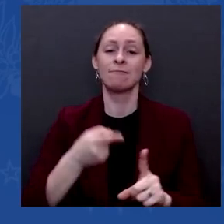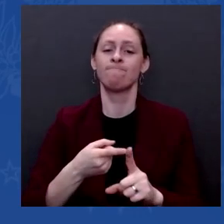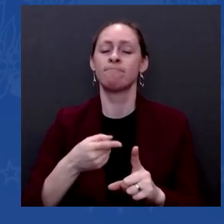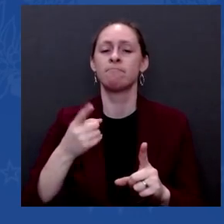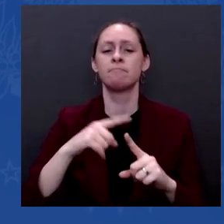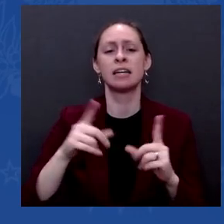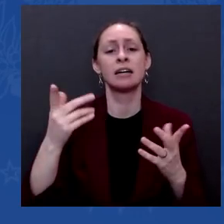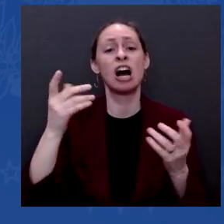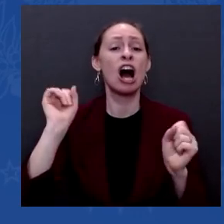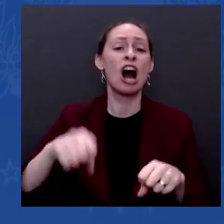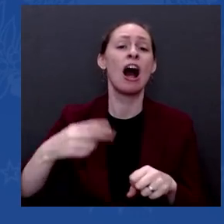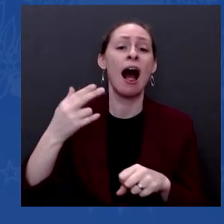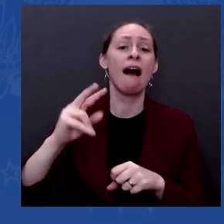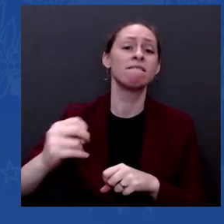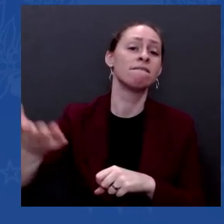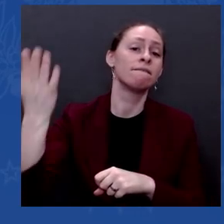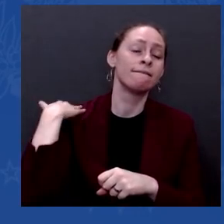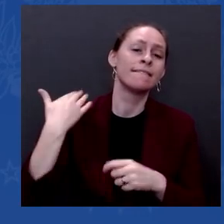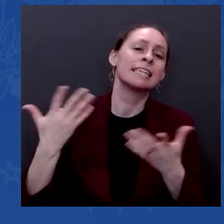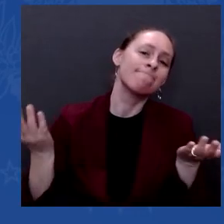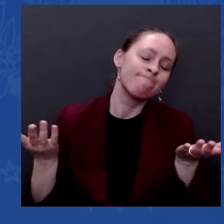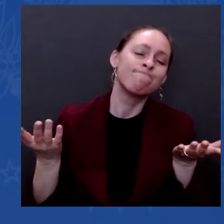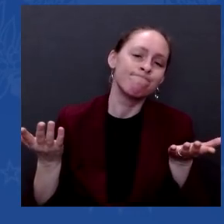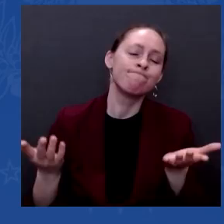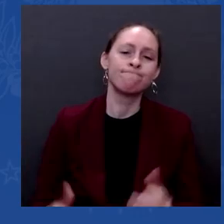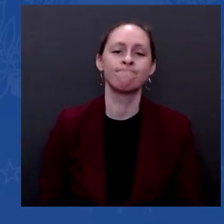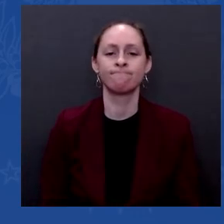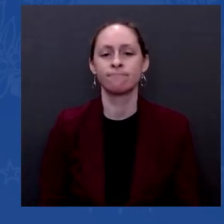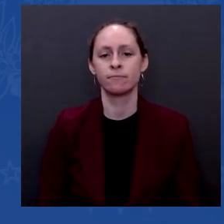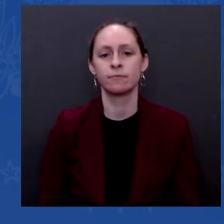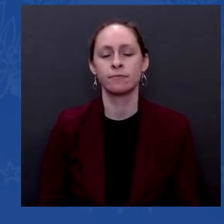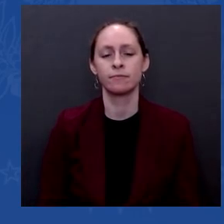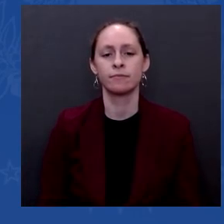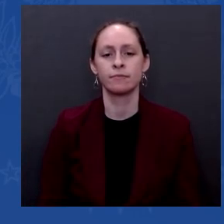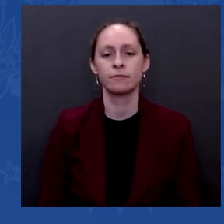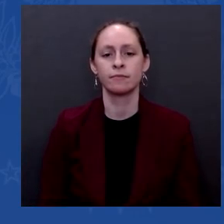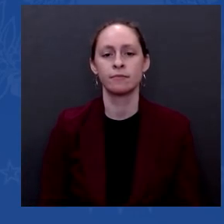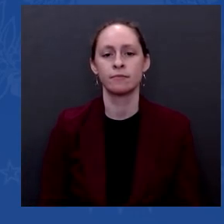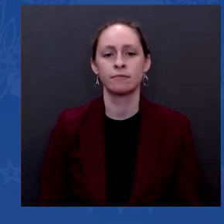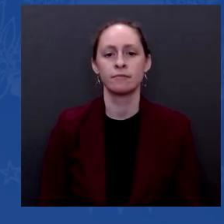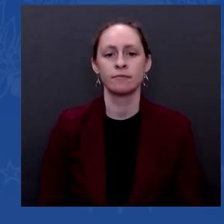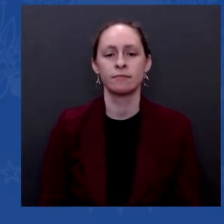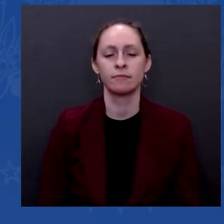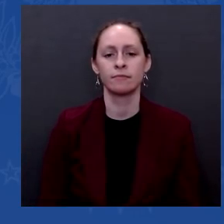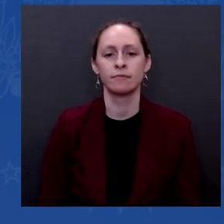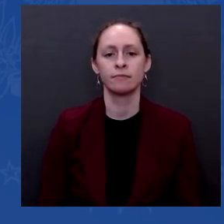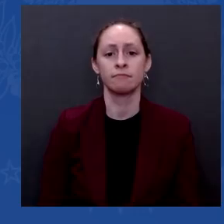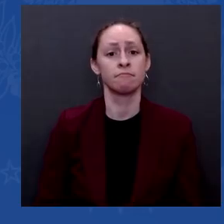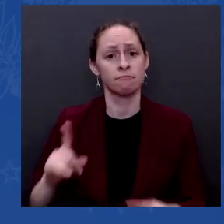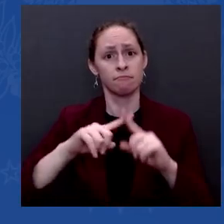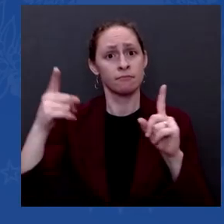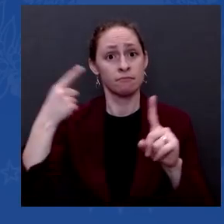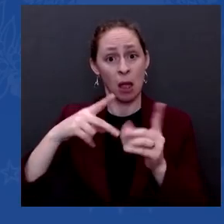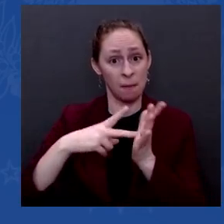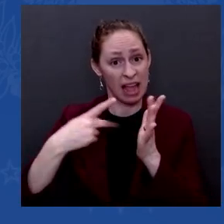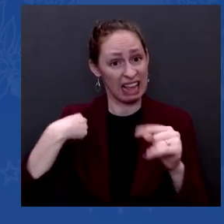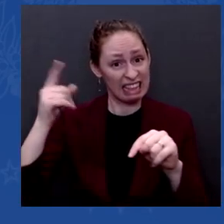I don't view that as somehow a mark of incompetence. Look, think of what we did on COVID. When